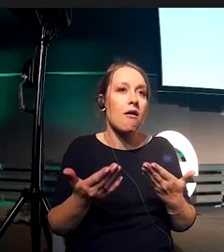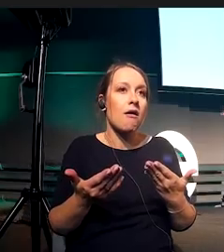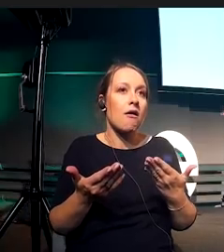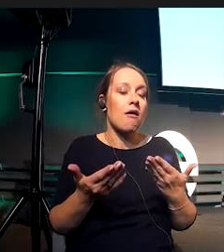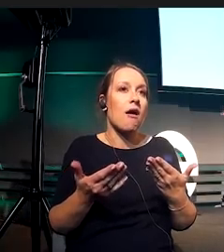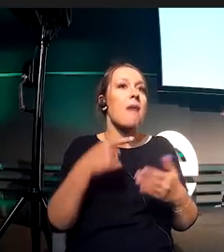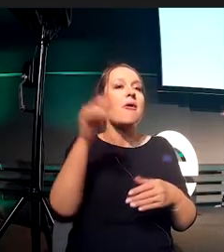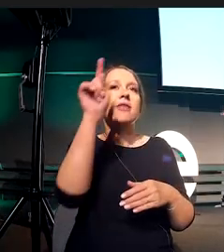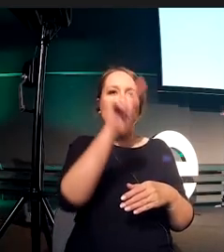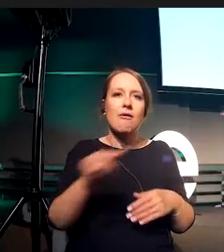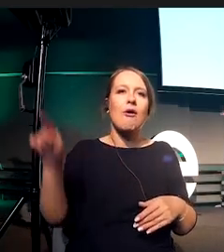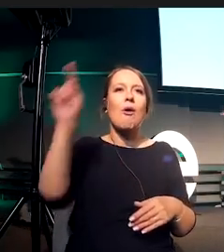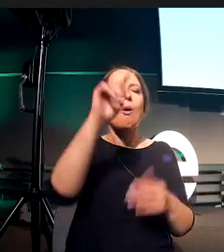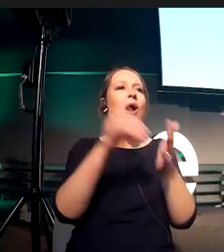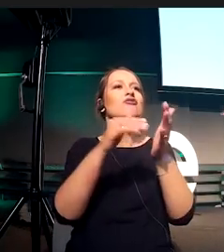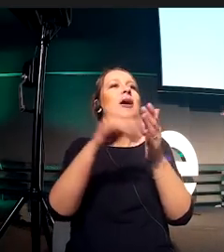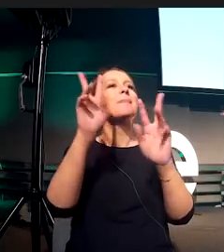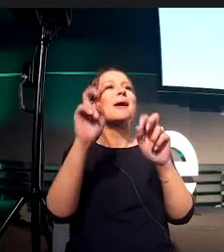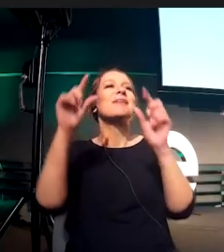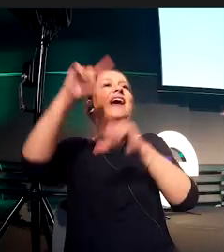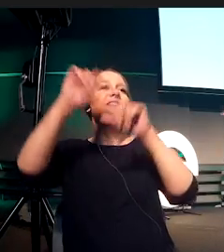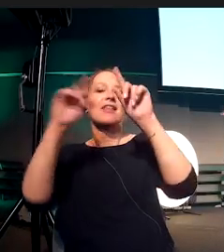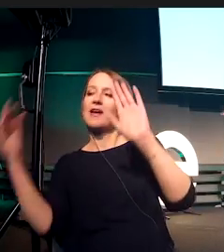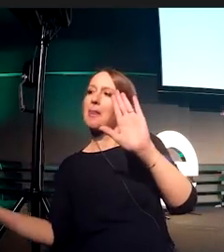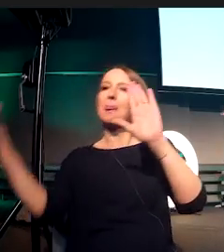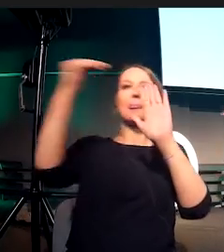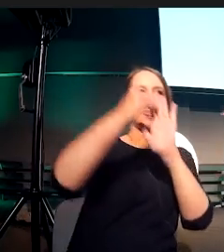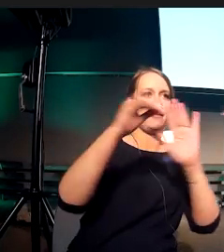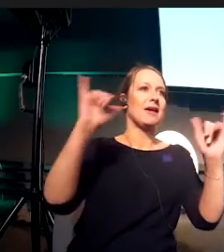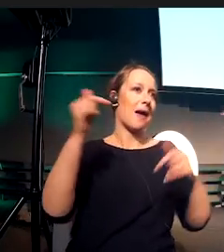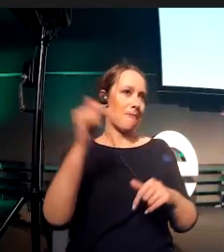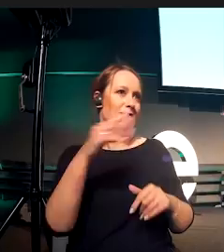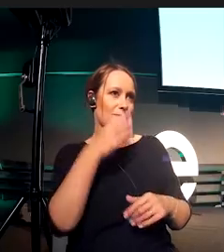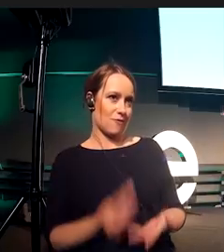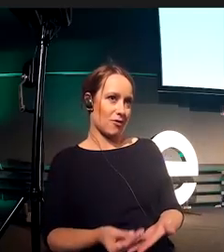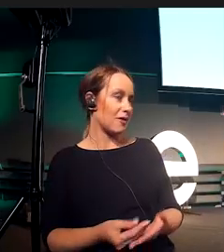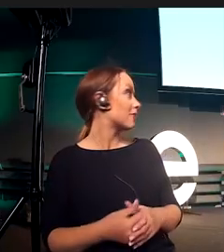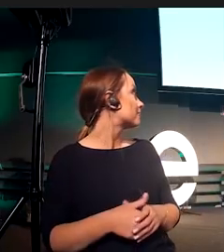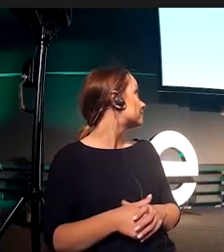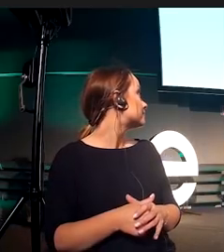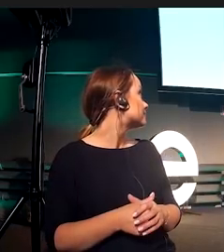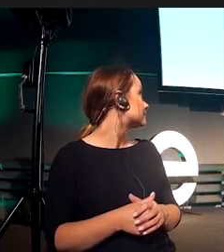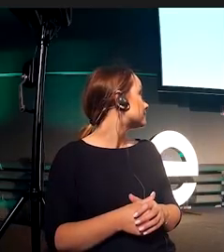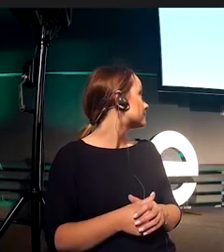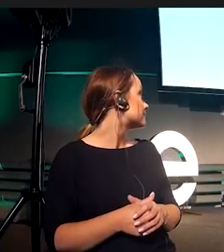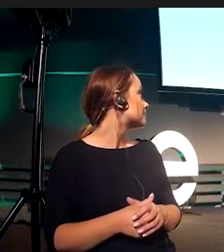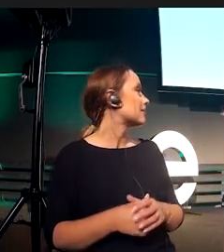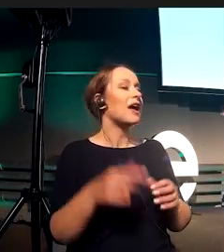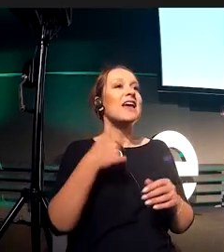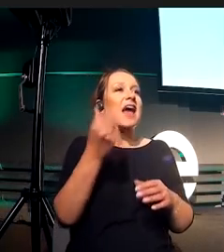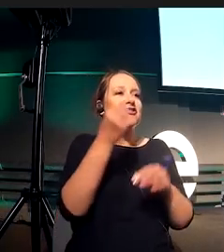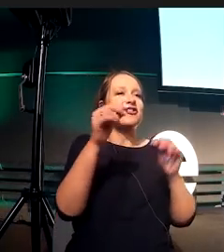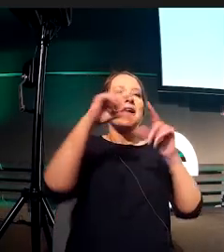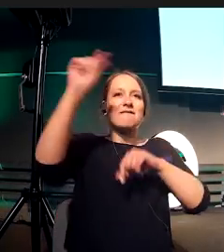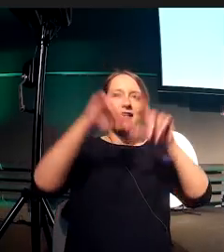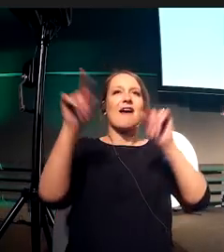How big is this star supposed to be? So we have a star. I'll stretch it right now to this specific height. And